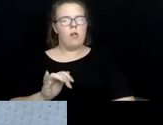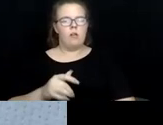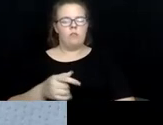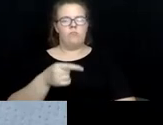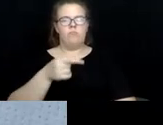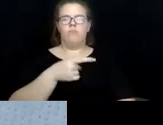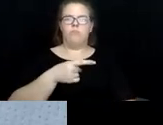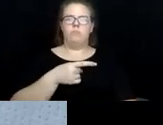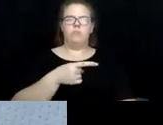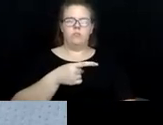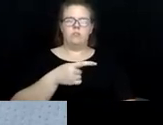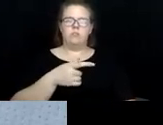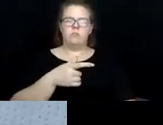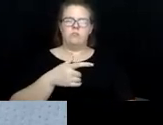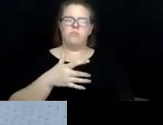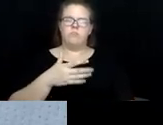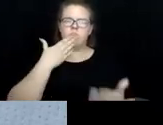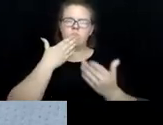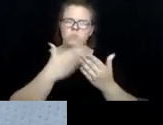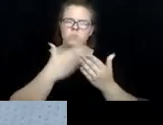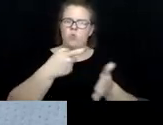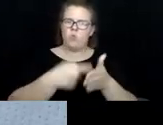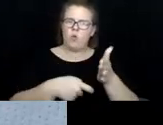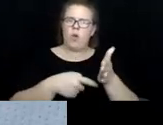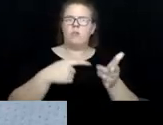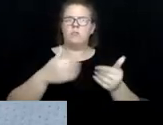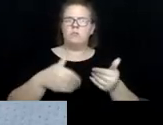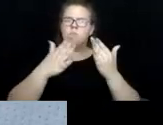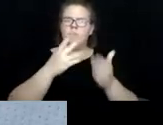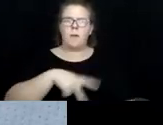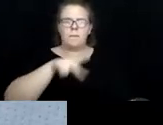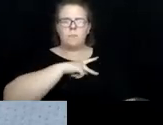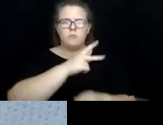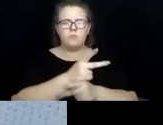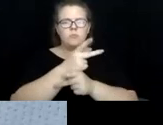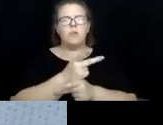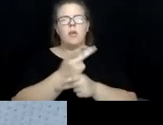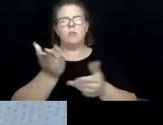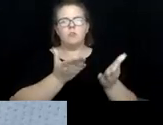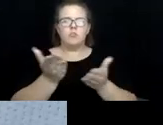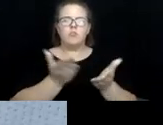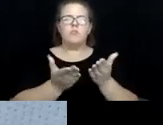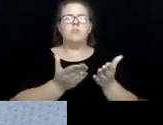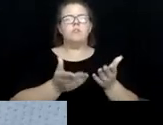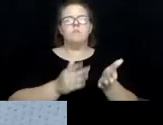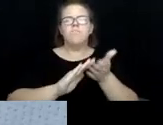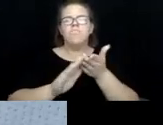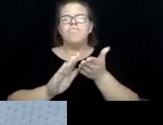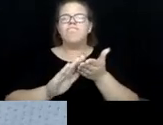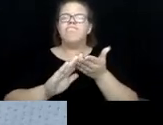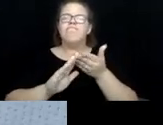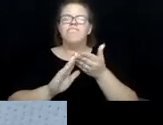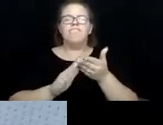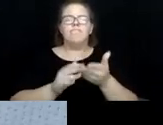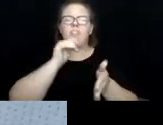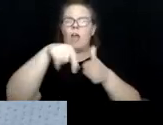more cost effective to provide personal care services and light housekeeping to people in their home rather